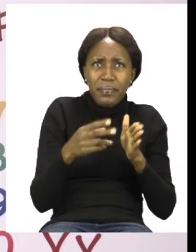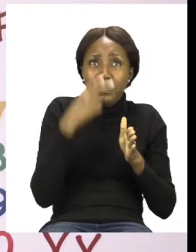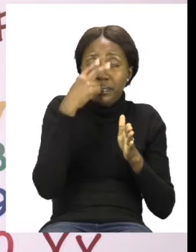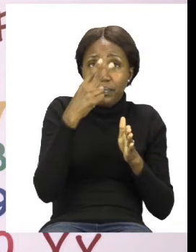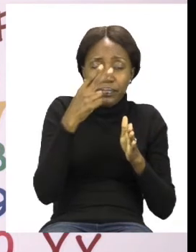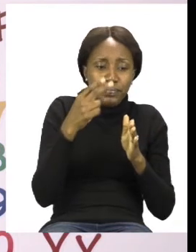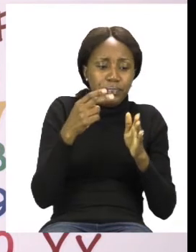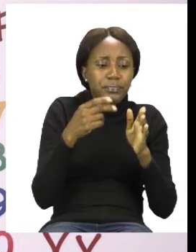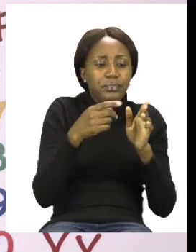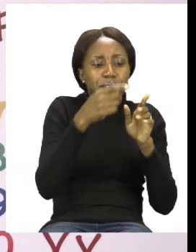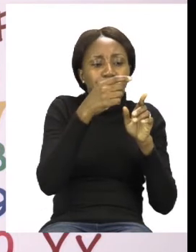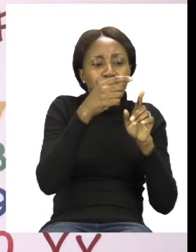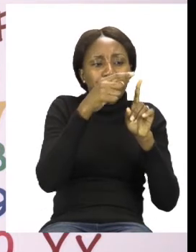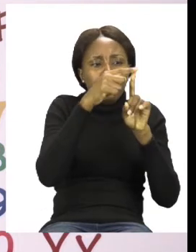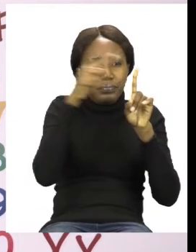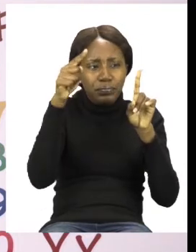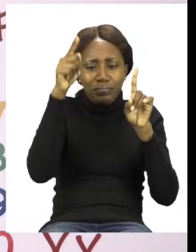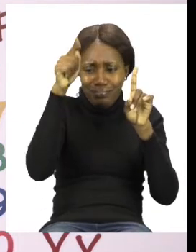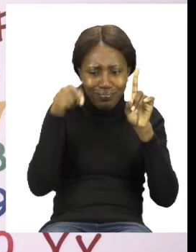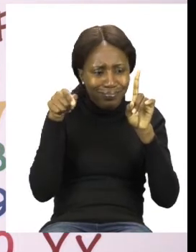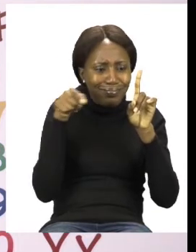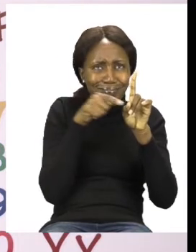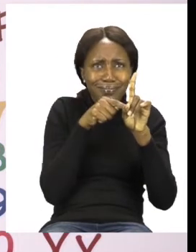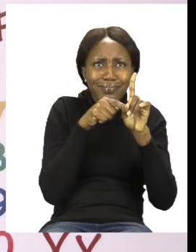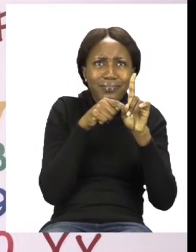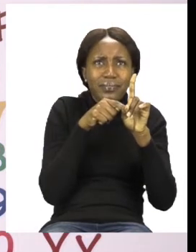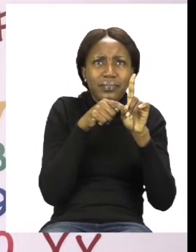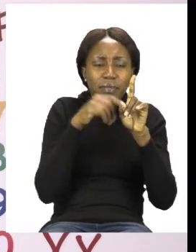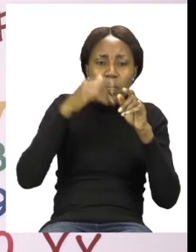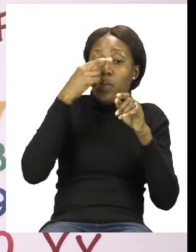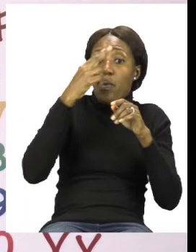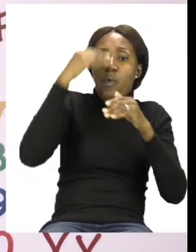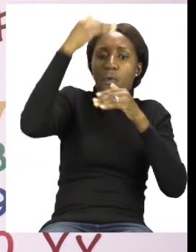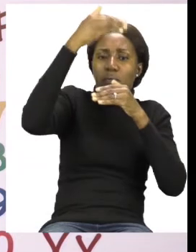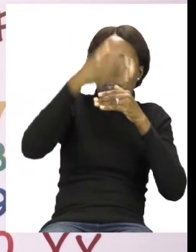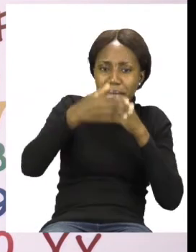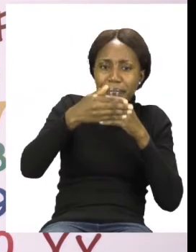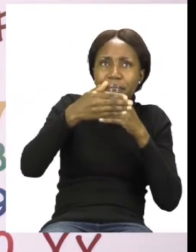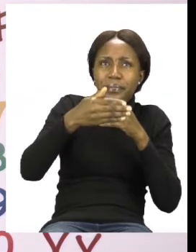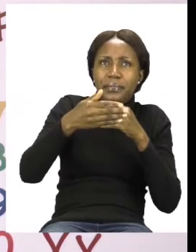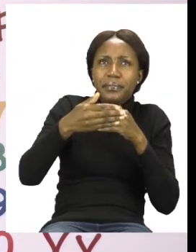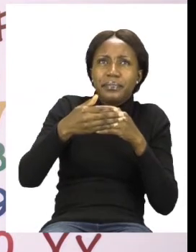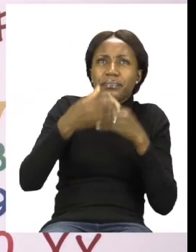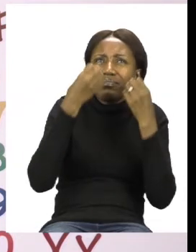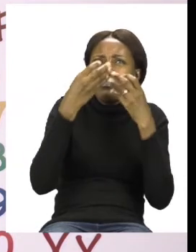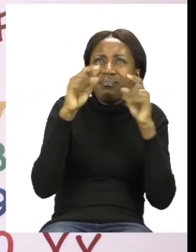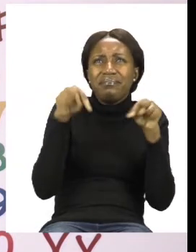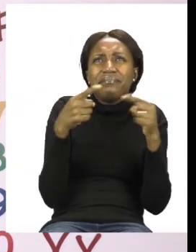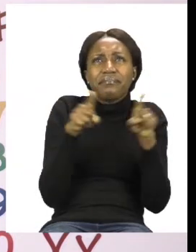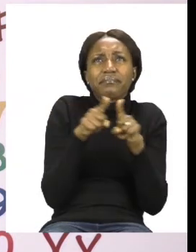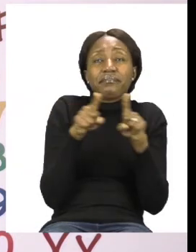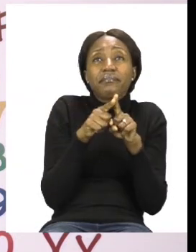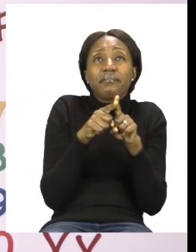corners. These lines that are broken are the ones behind. So we have many things that are shaped like a